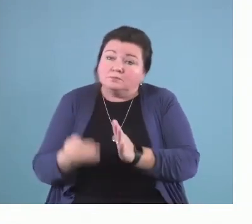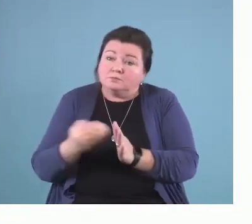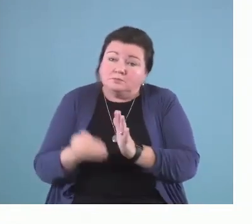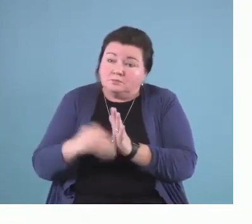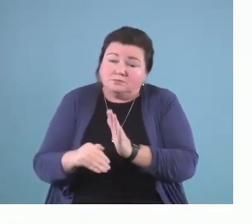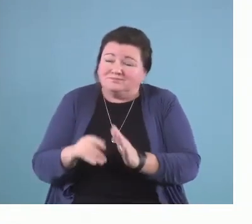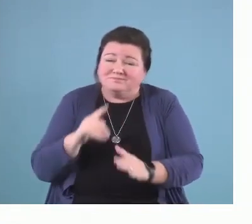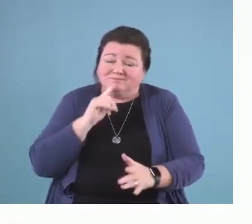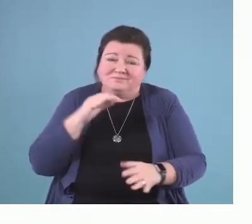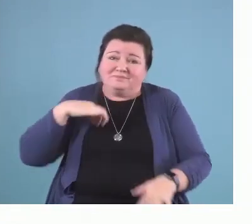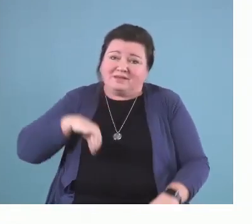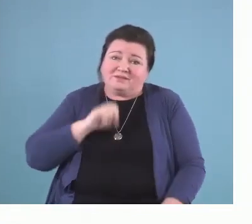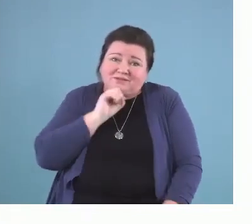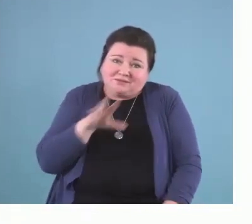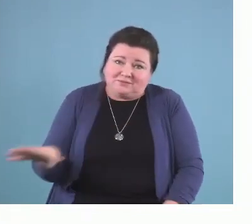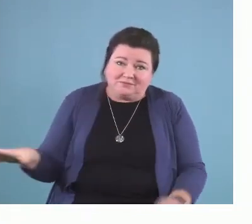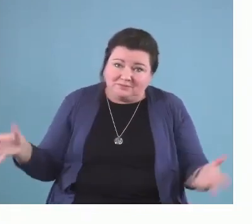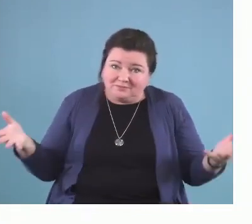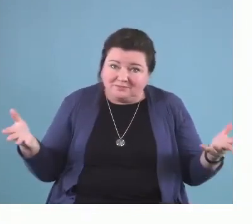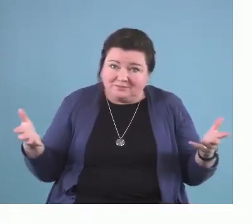isn't taking us down the right path.